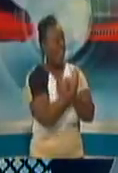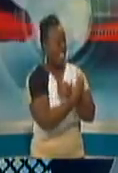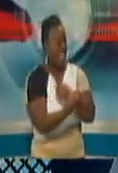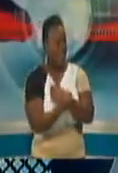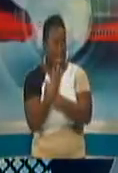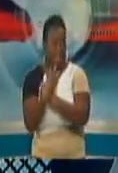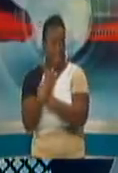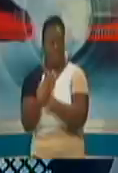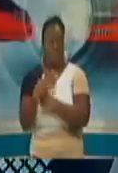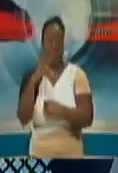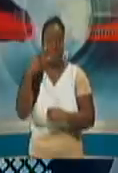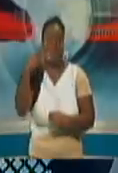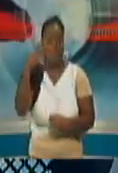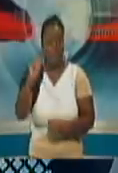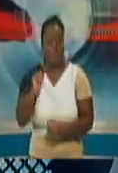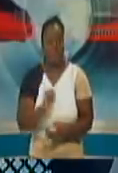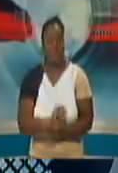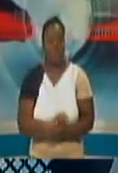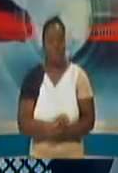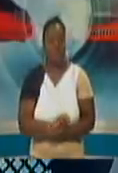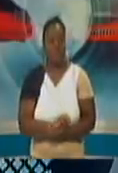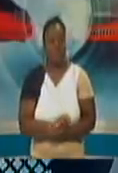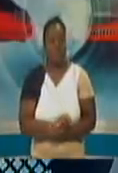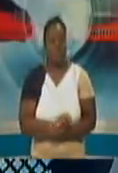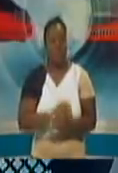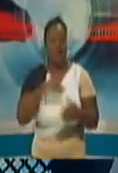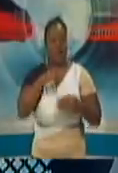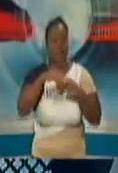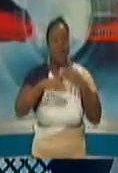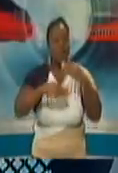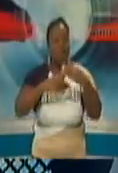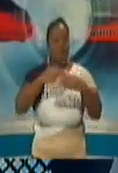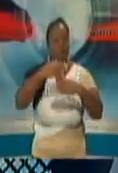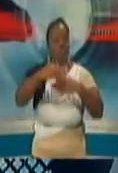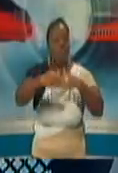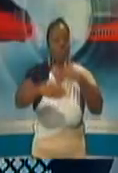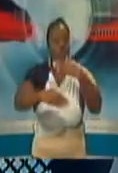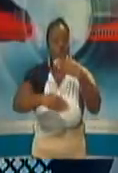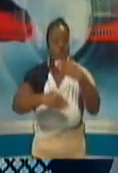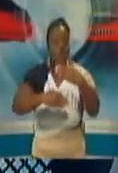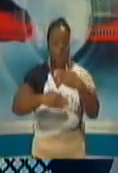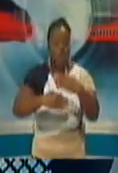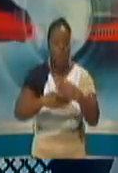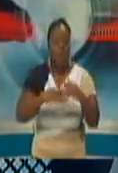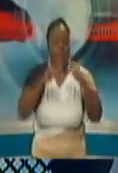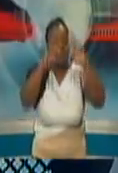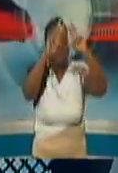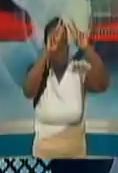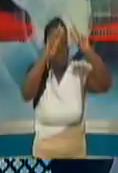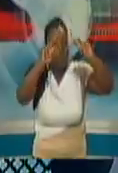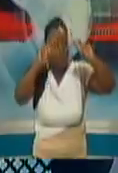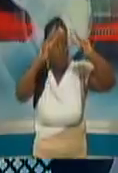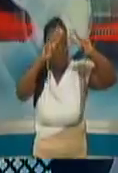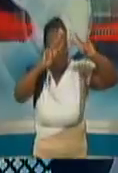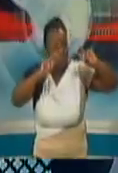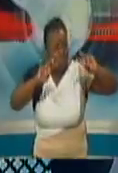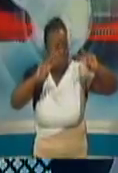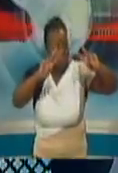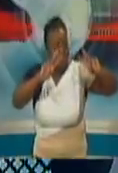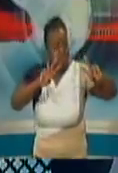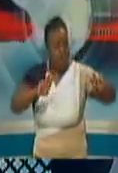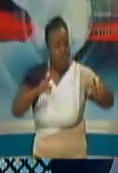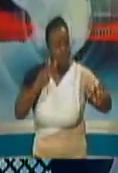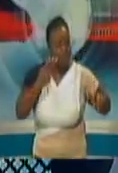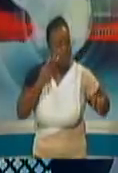regarding the epidemiological progress of this disease based on what we were seeing, based on testing, based on the number of cases of